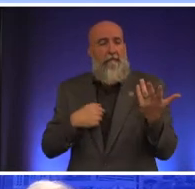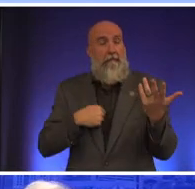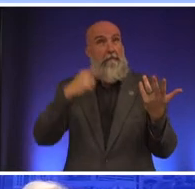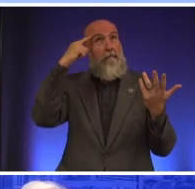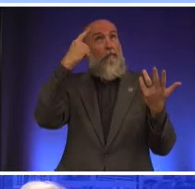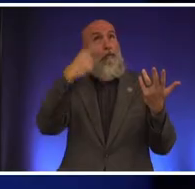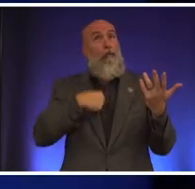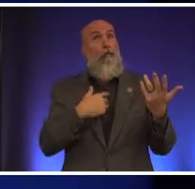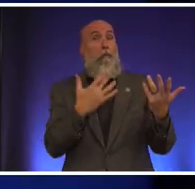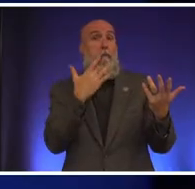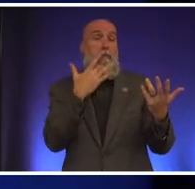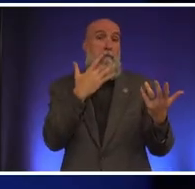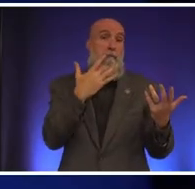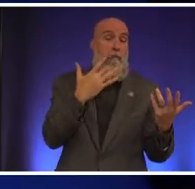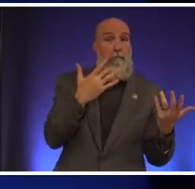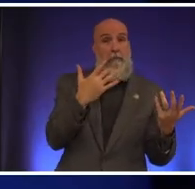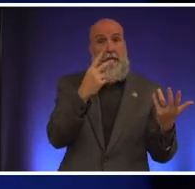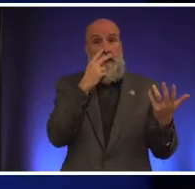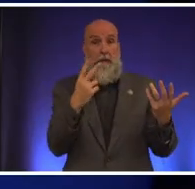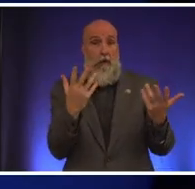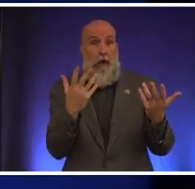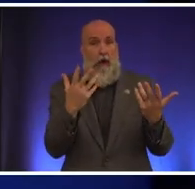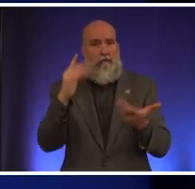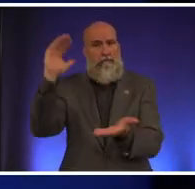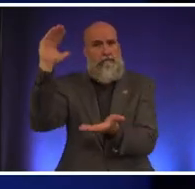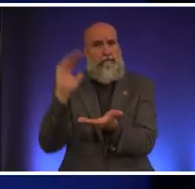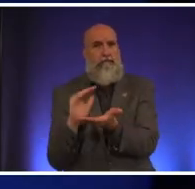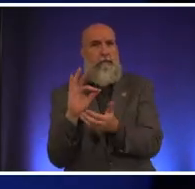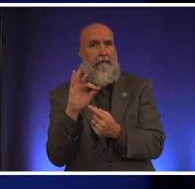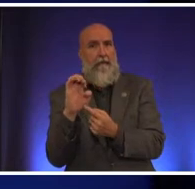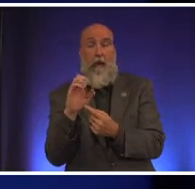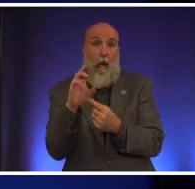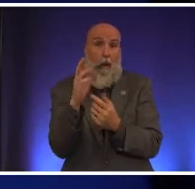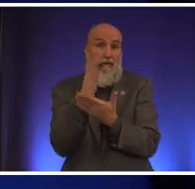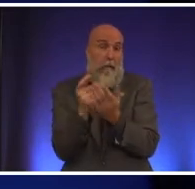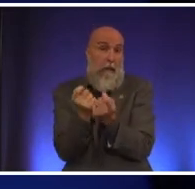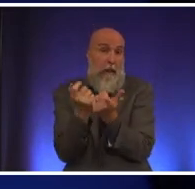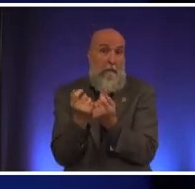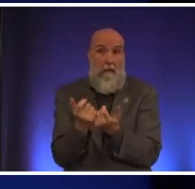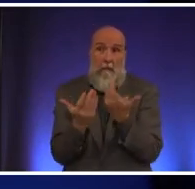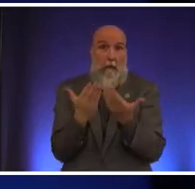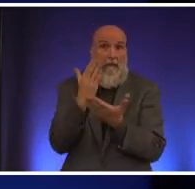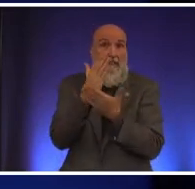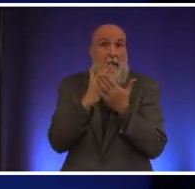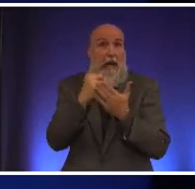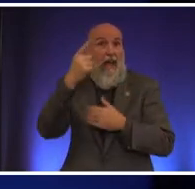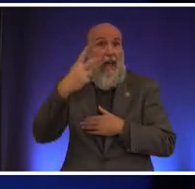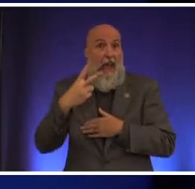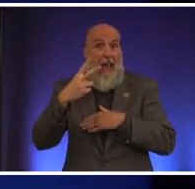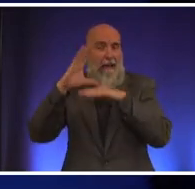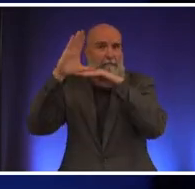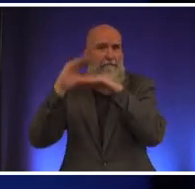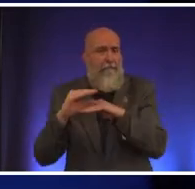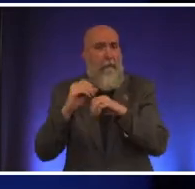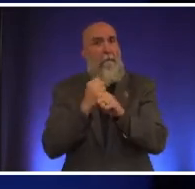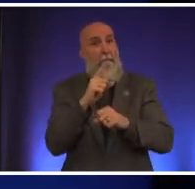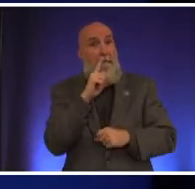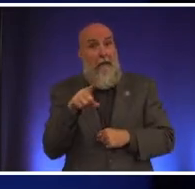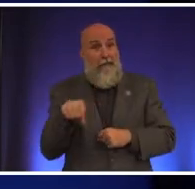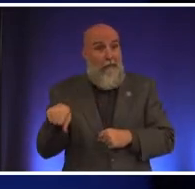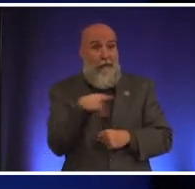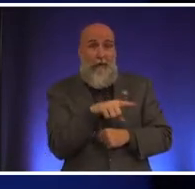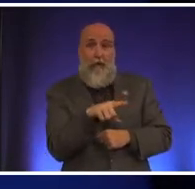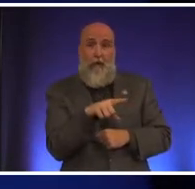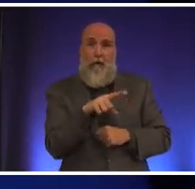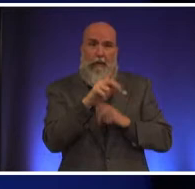would like to see us do is um reduce those fees eliminate it you know up to 50 of those fees to make sure on on